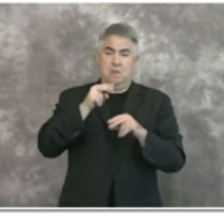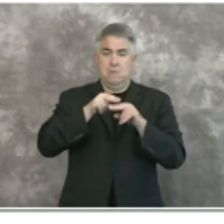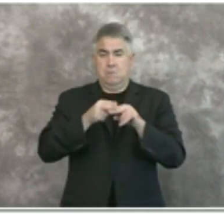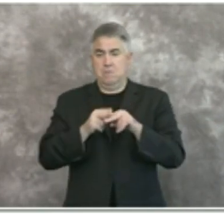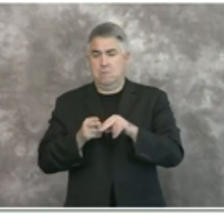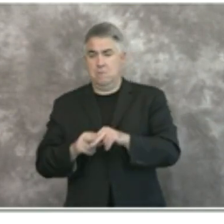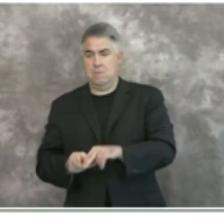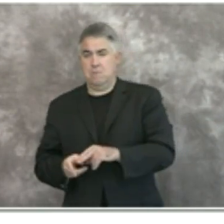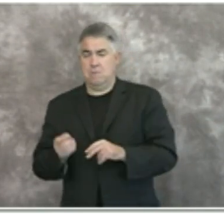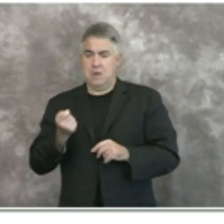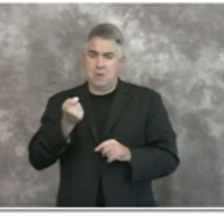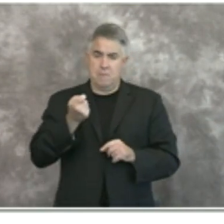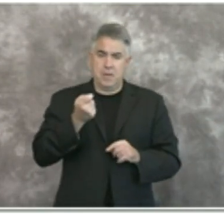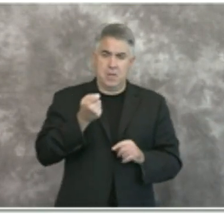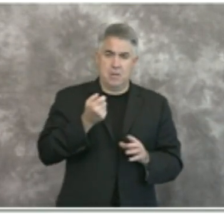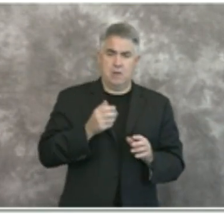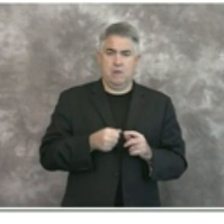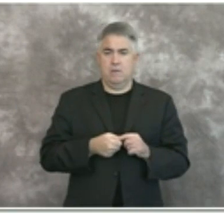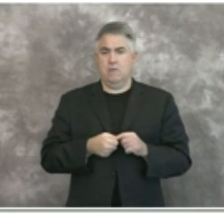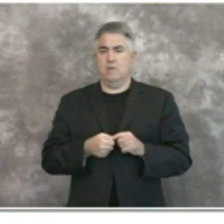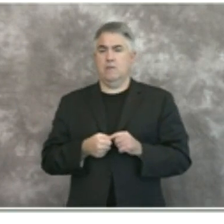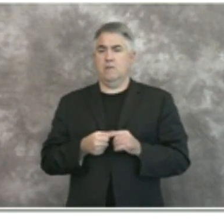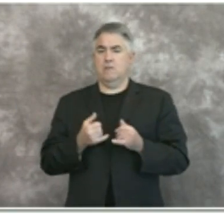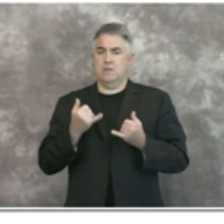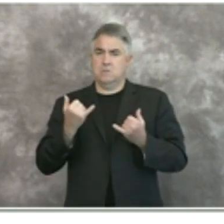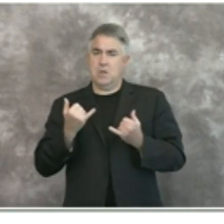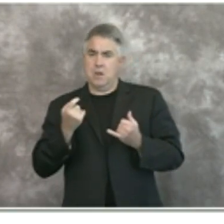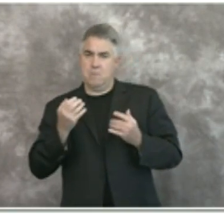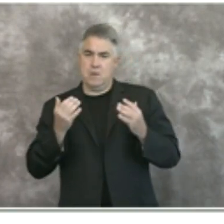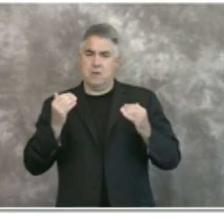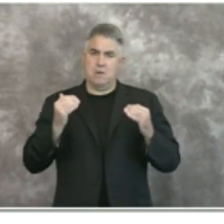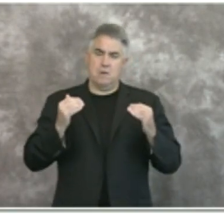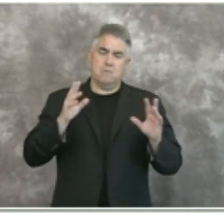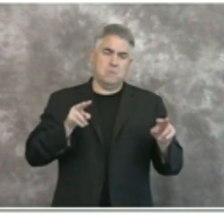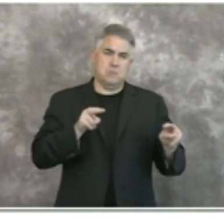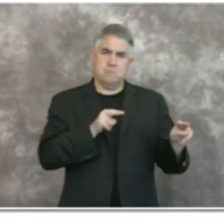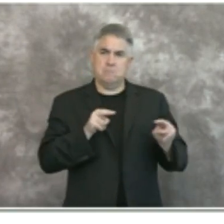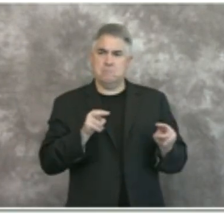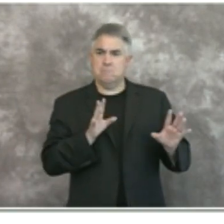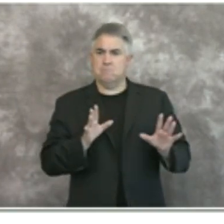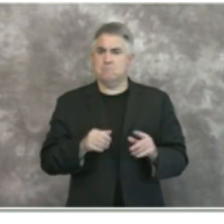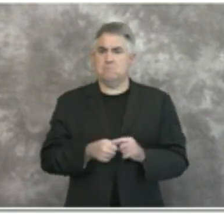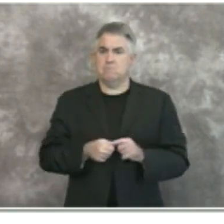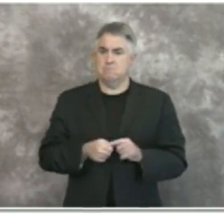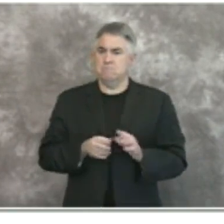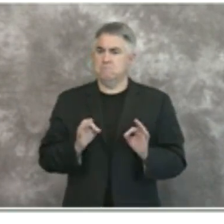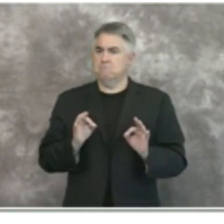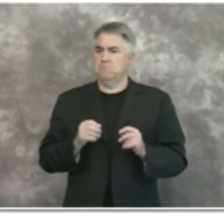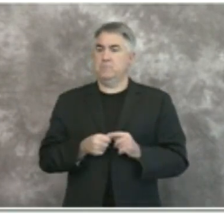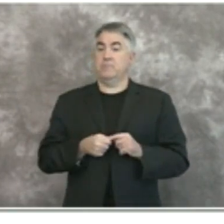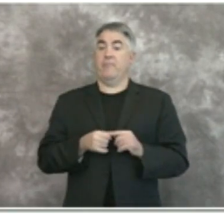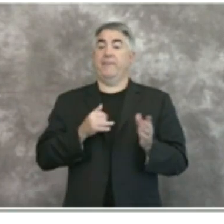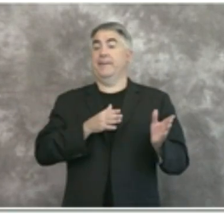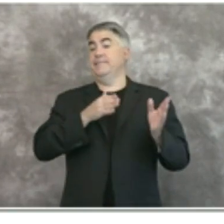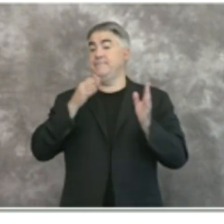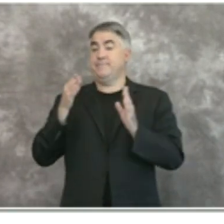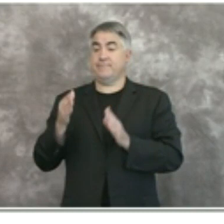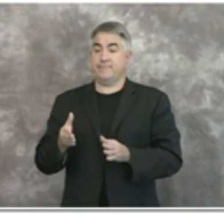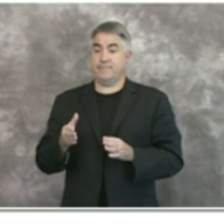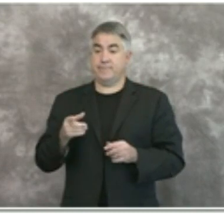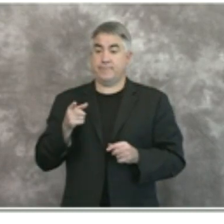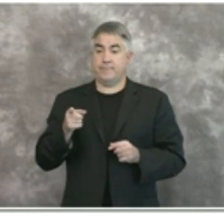from today up a few from last week but again holding relatively flat uh and then next we will look at the